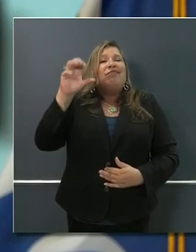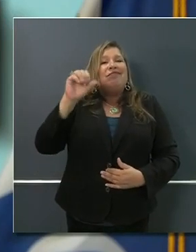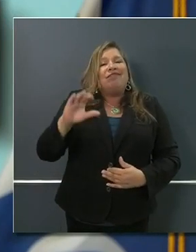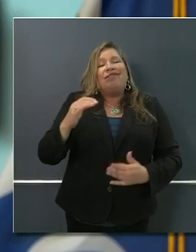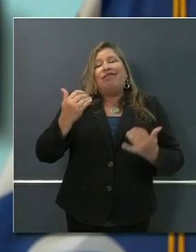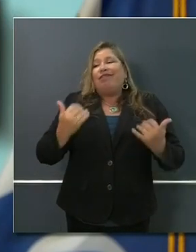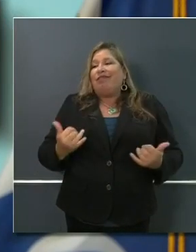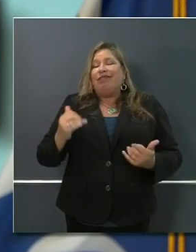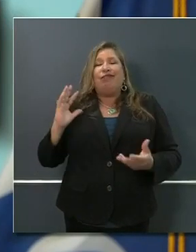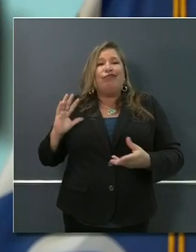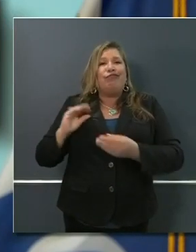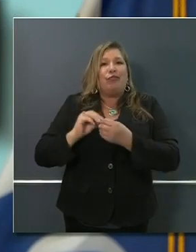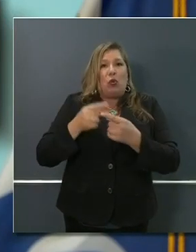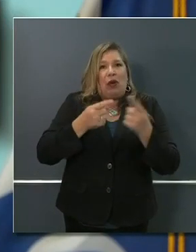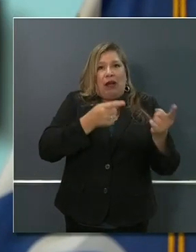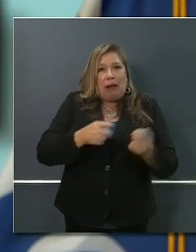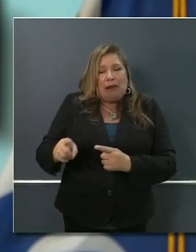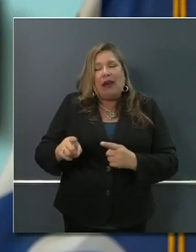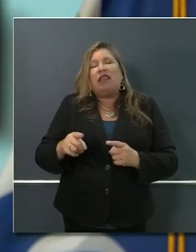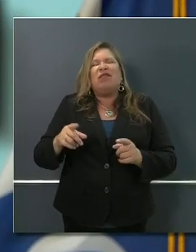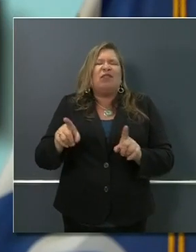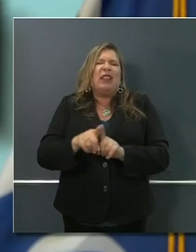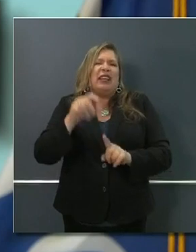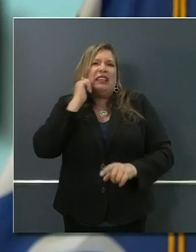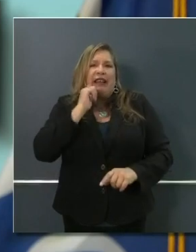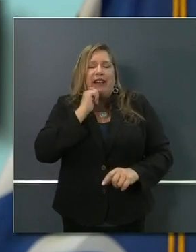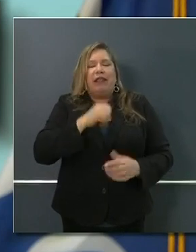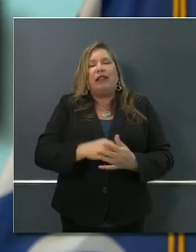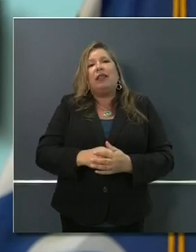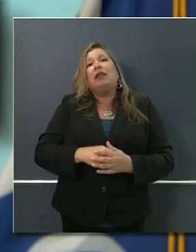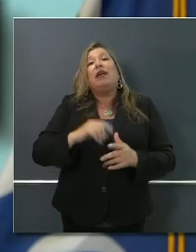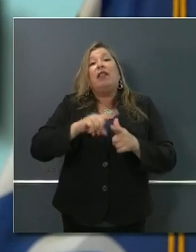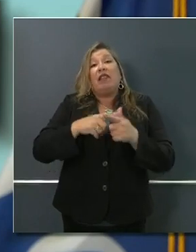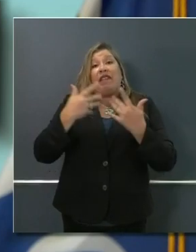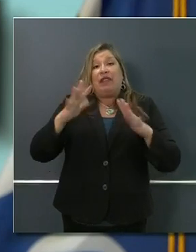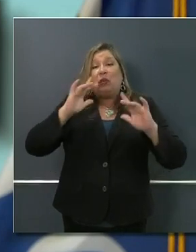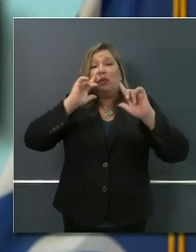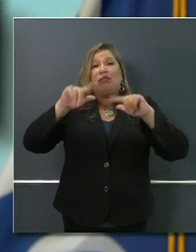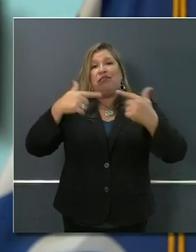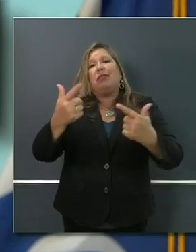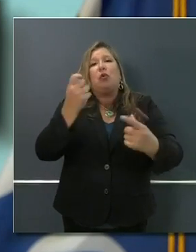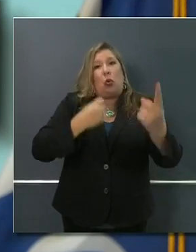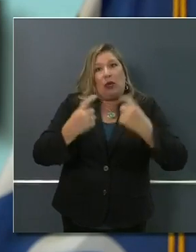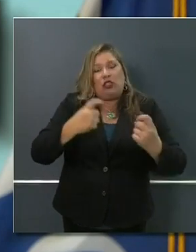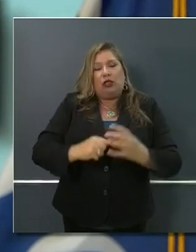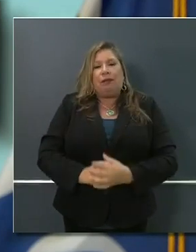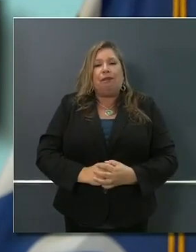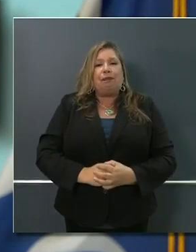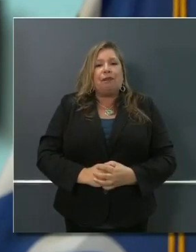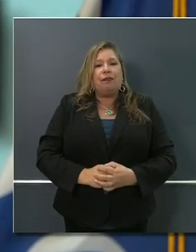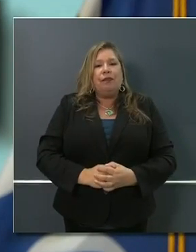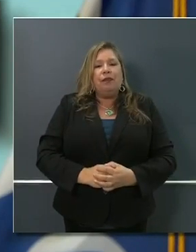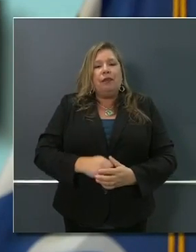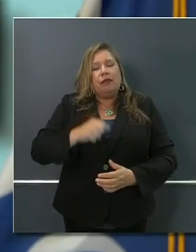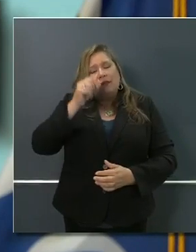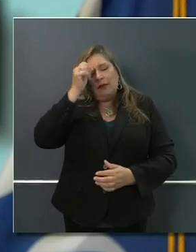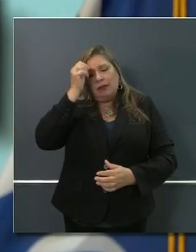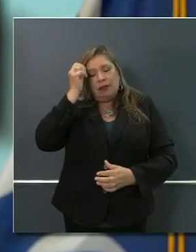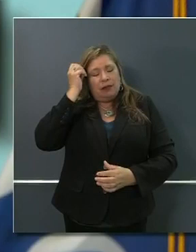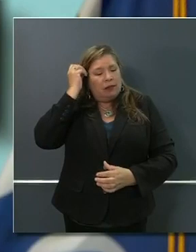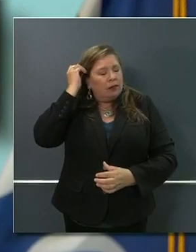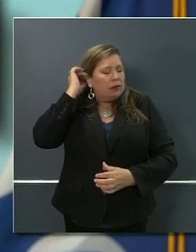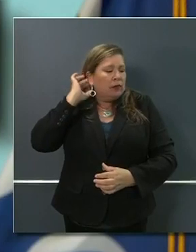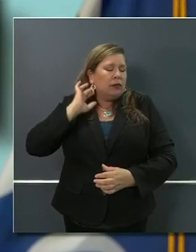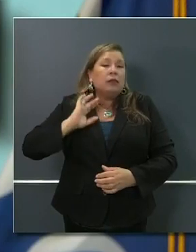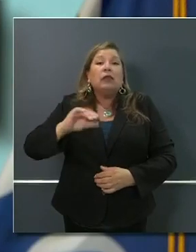folks on a number of key issues and indicators in this state. Yesterday, we talked about a number of indicators